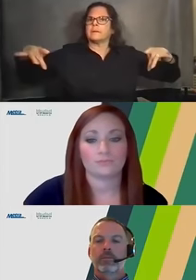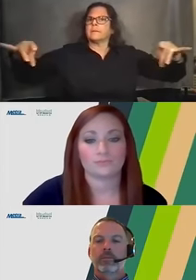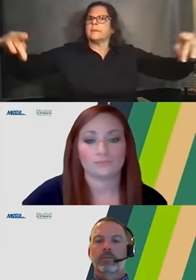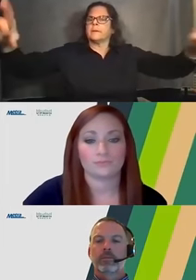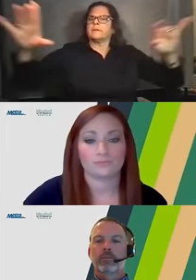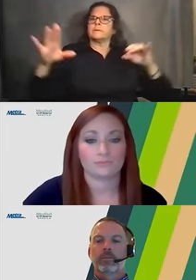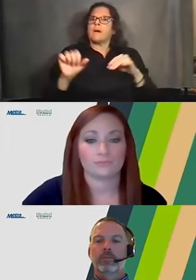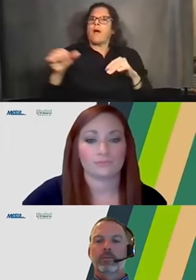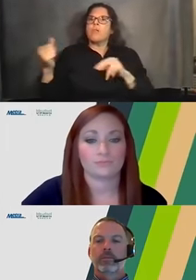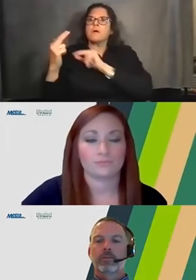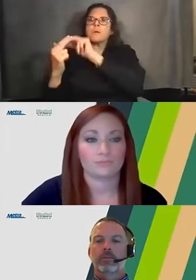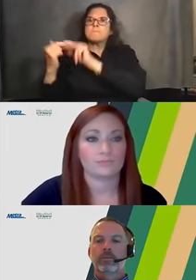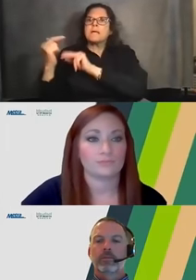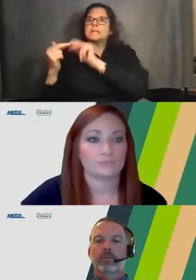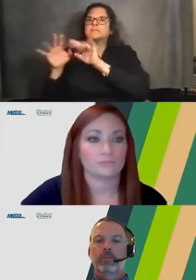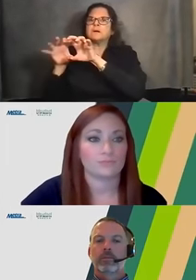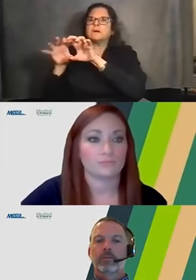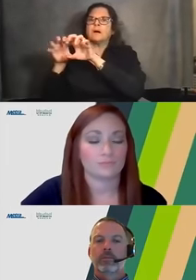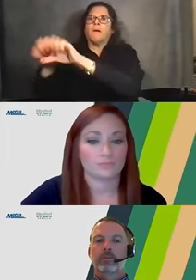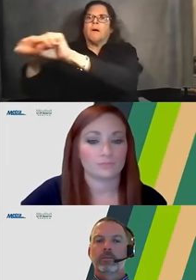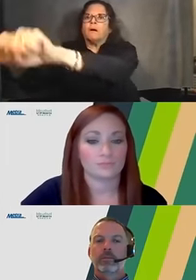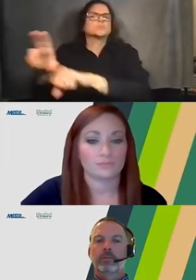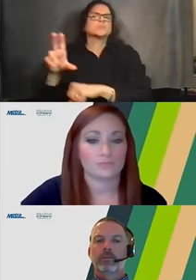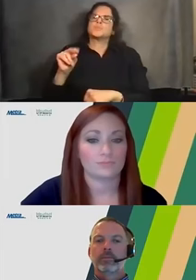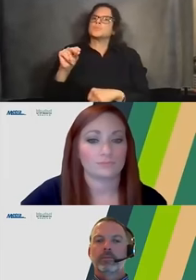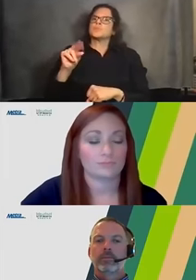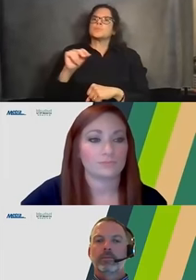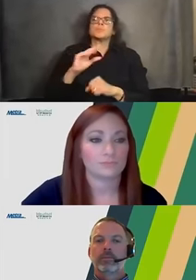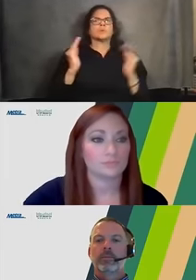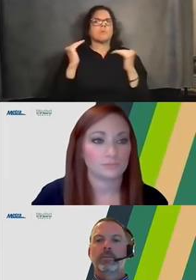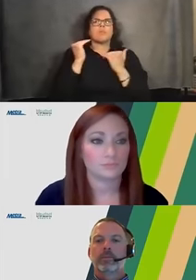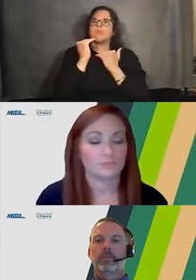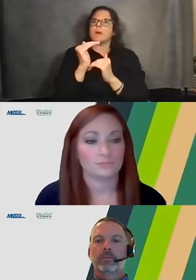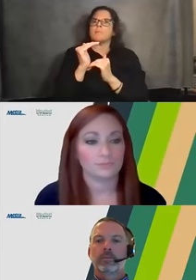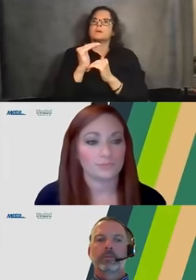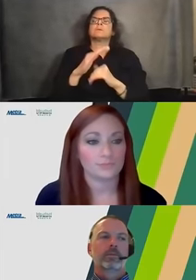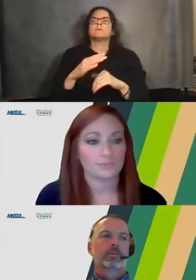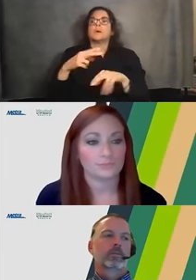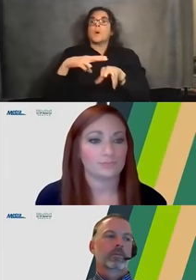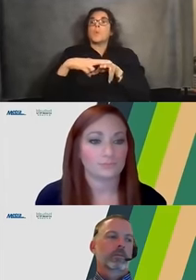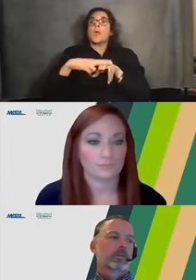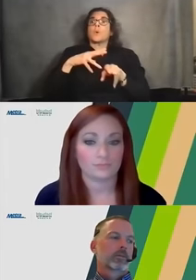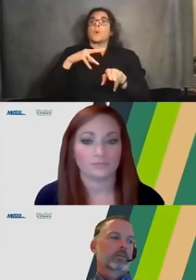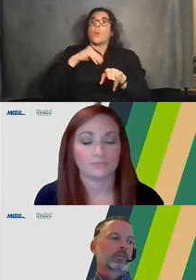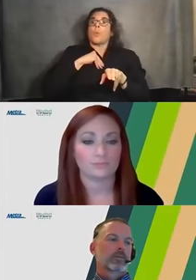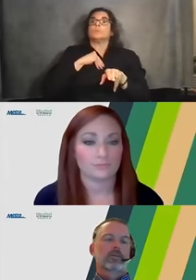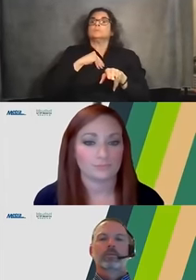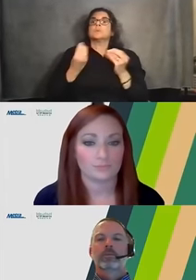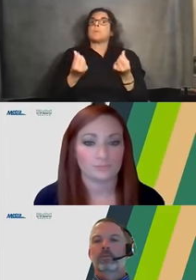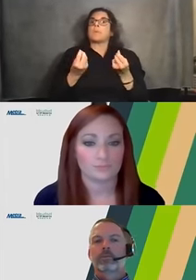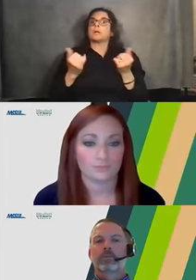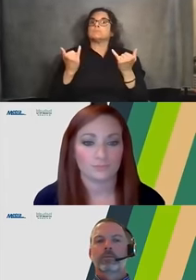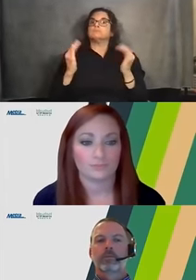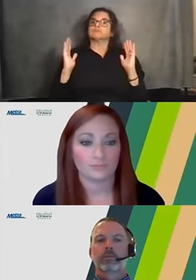this work. It's all happening within the railroad property. Um, as Colin noted, there may be temporary access needs to certain adjacent